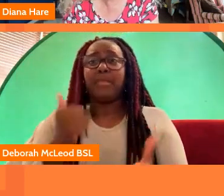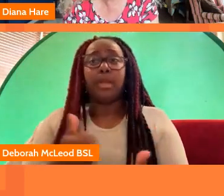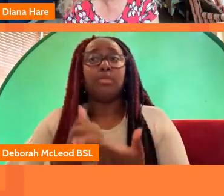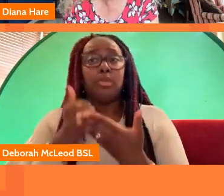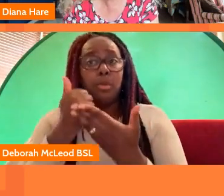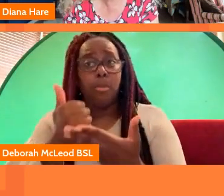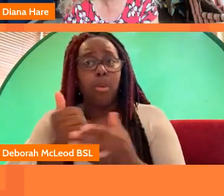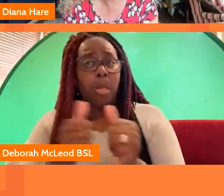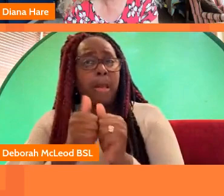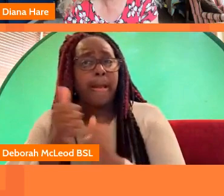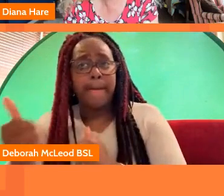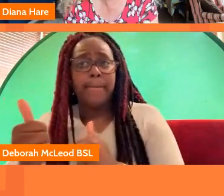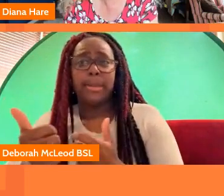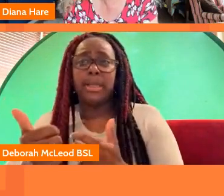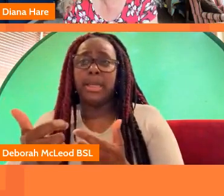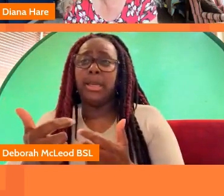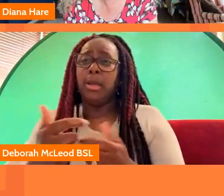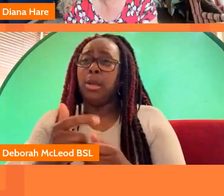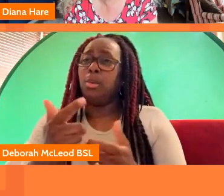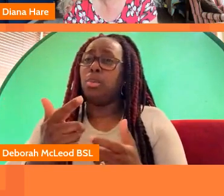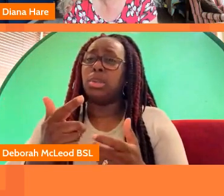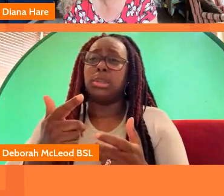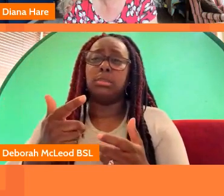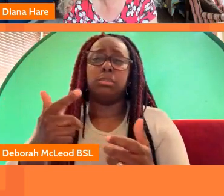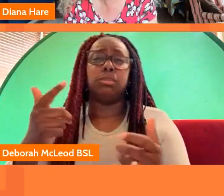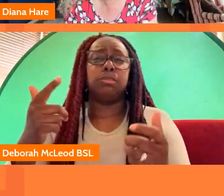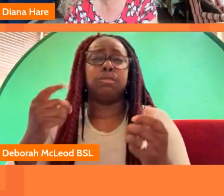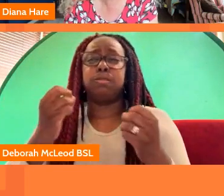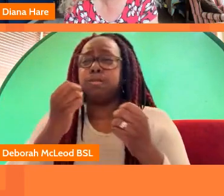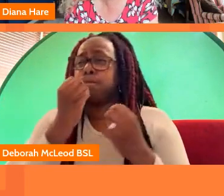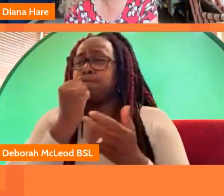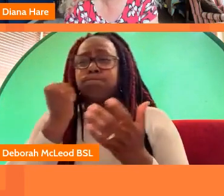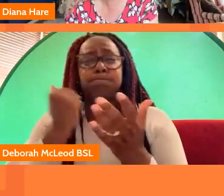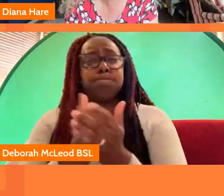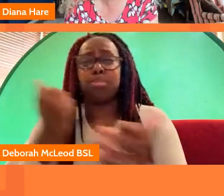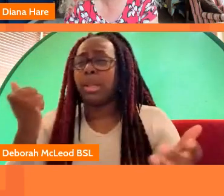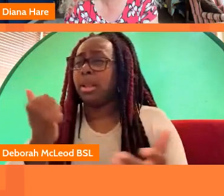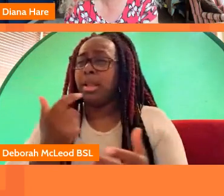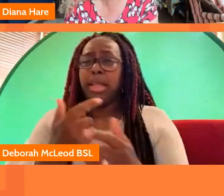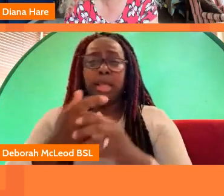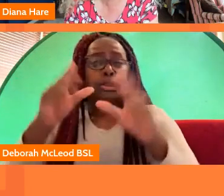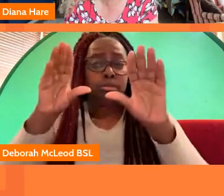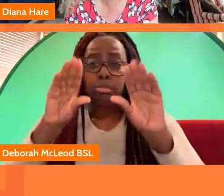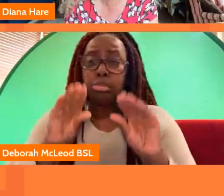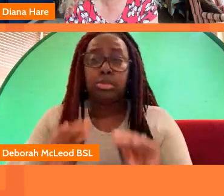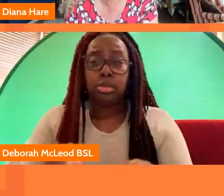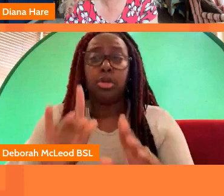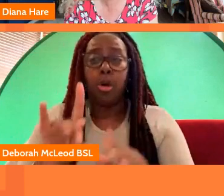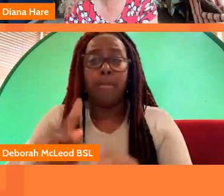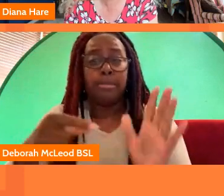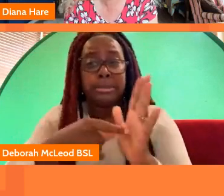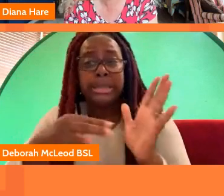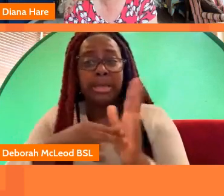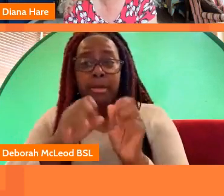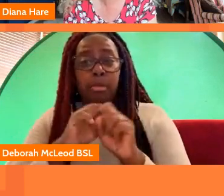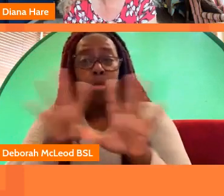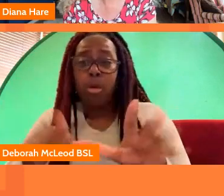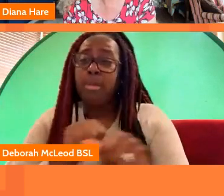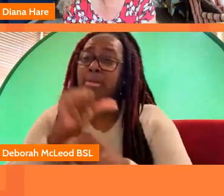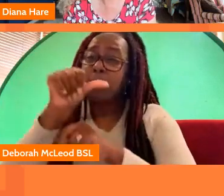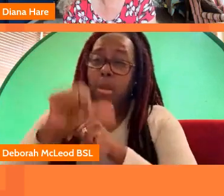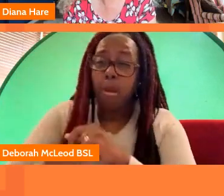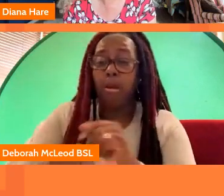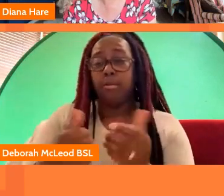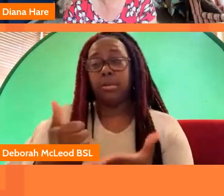that company gave him was was second to none it was absolutely superb and it didn't end at product at broadcast it carried on after that